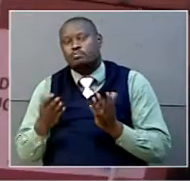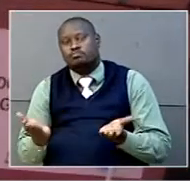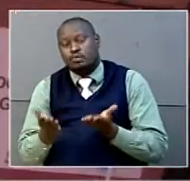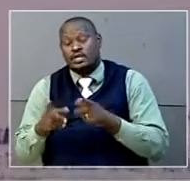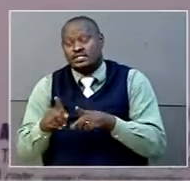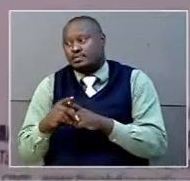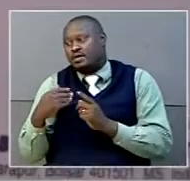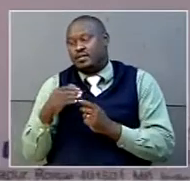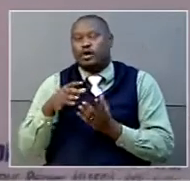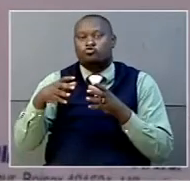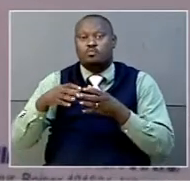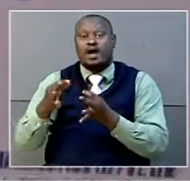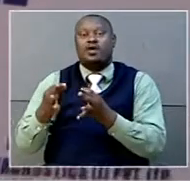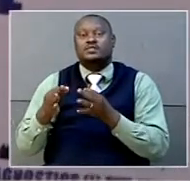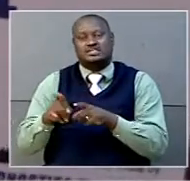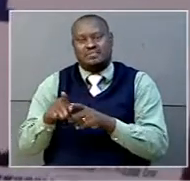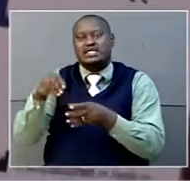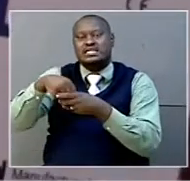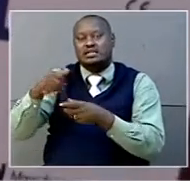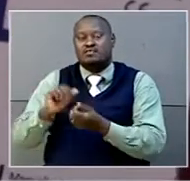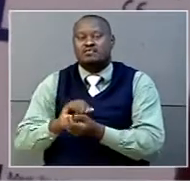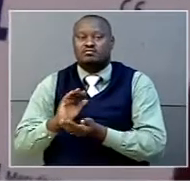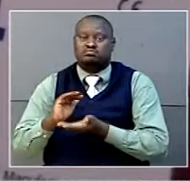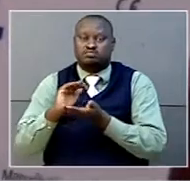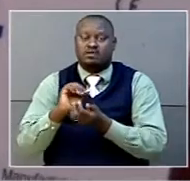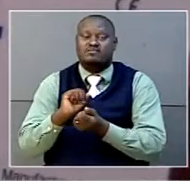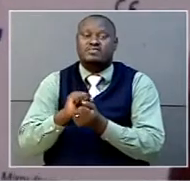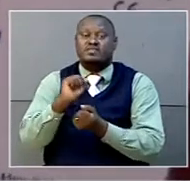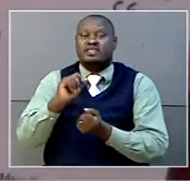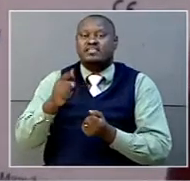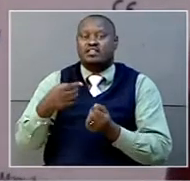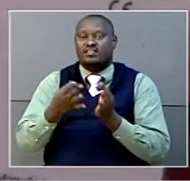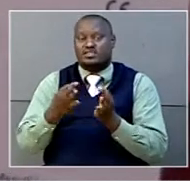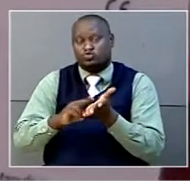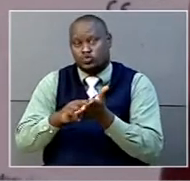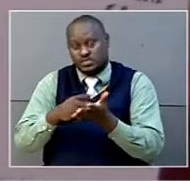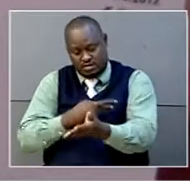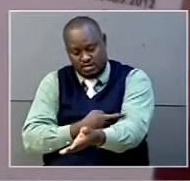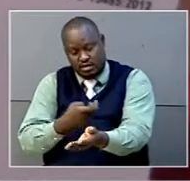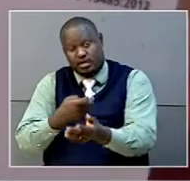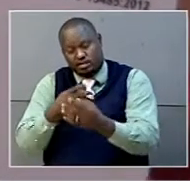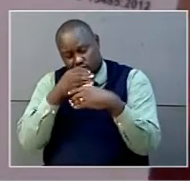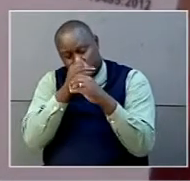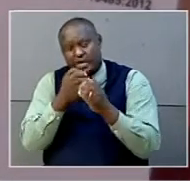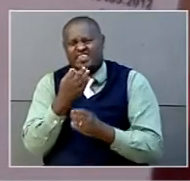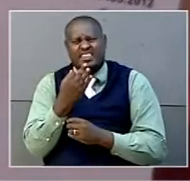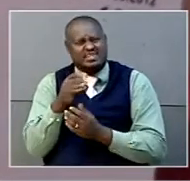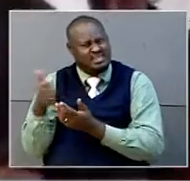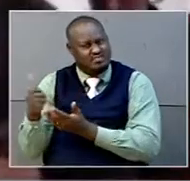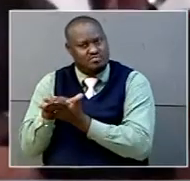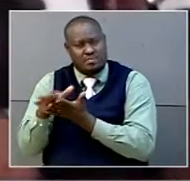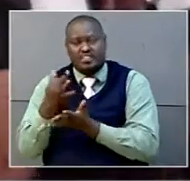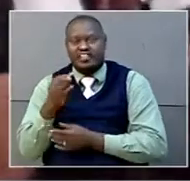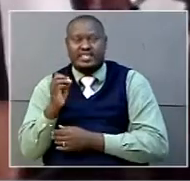certified public accountants who have contributed 15,000 sickle cell testing kids worth a 30 million shillings to the Ministry of Health.